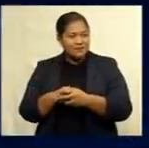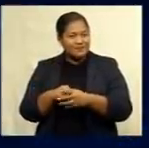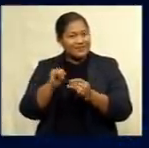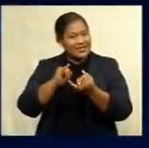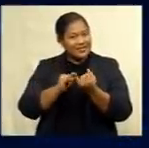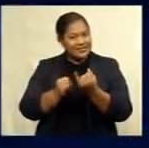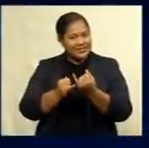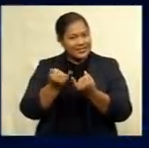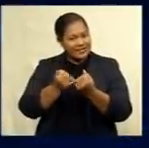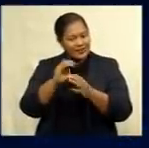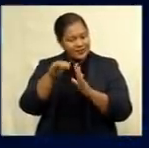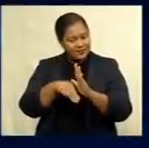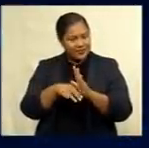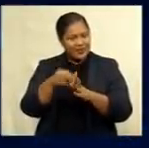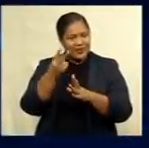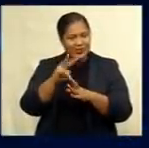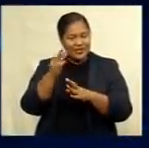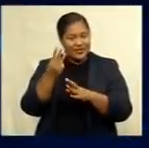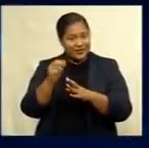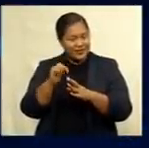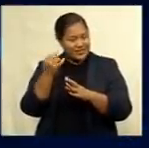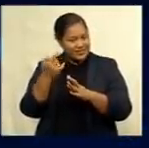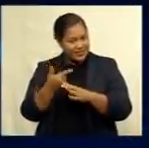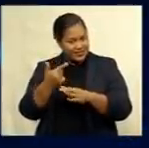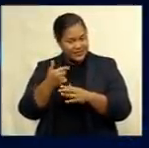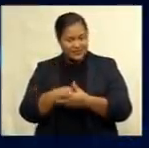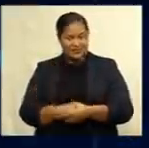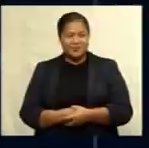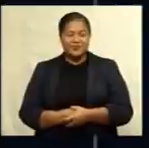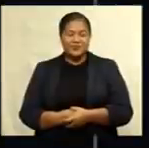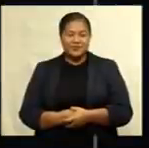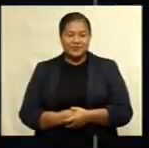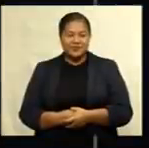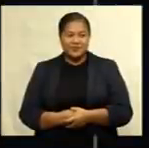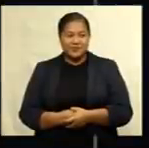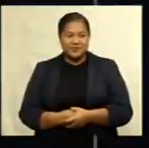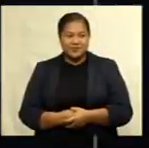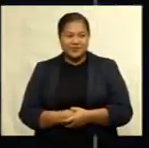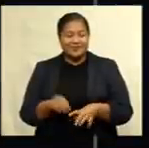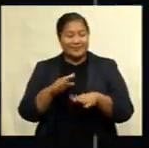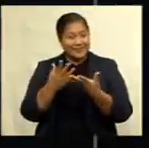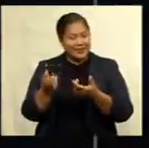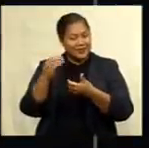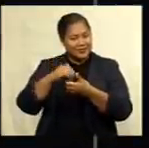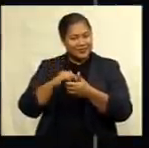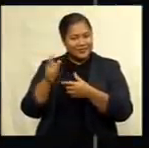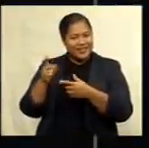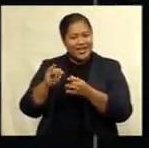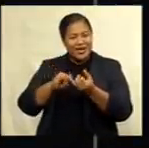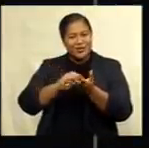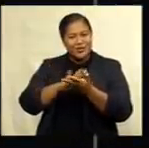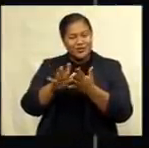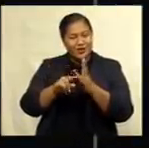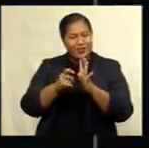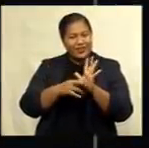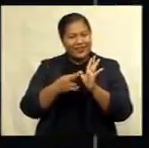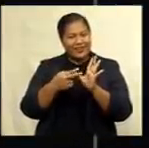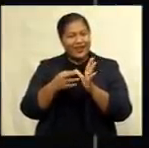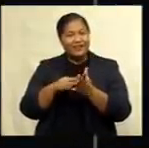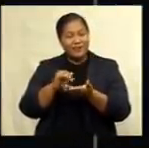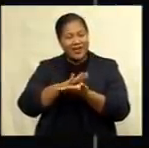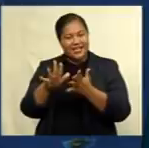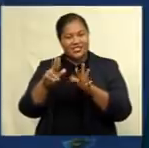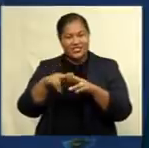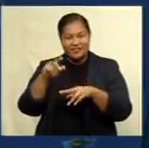was down $23.17 per ounce. And we now join Shoran from HFC Bank for the latest on the